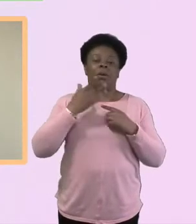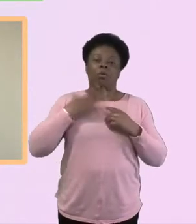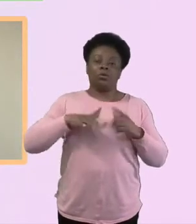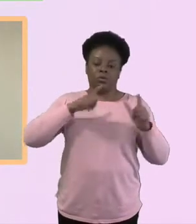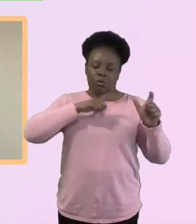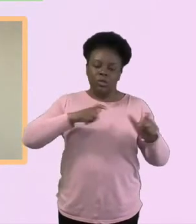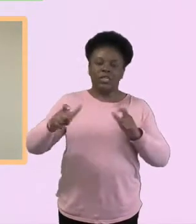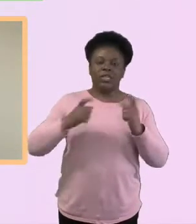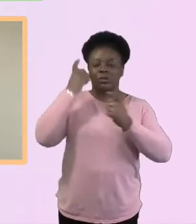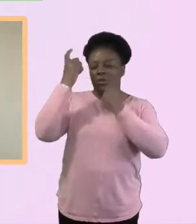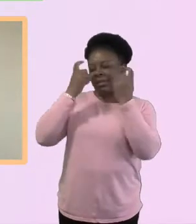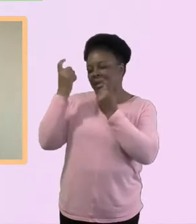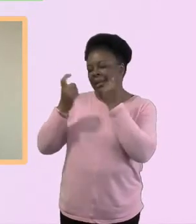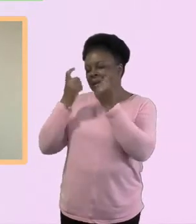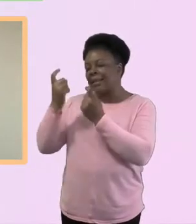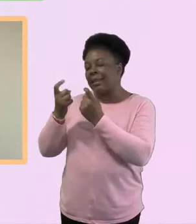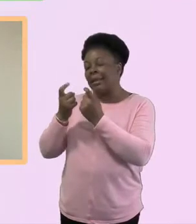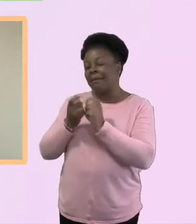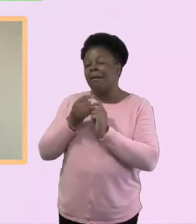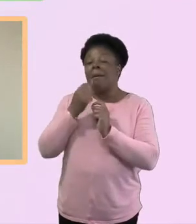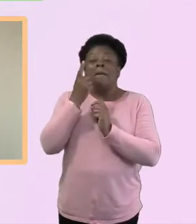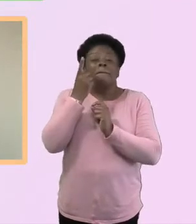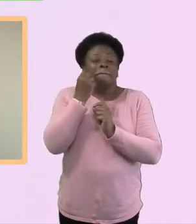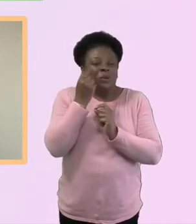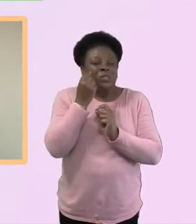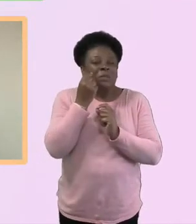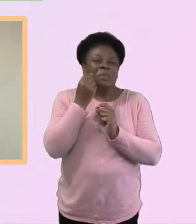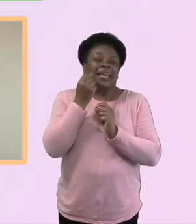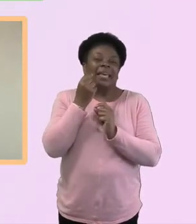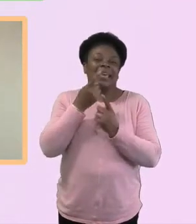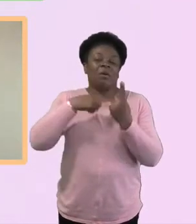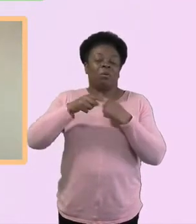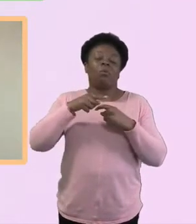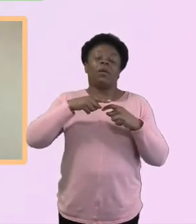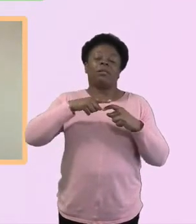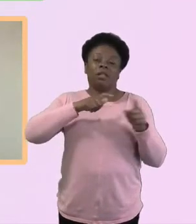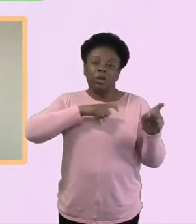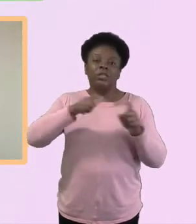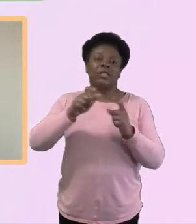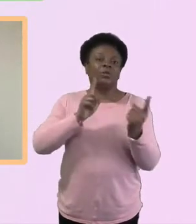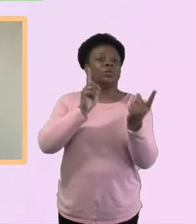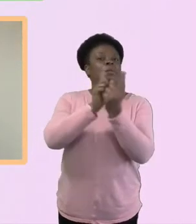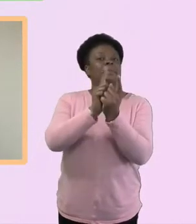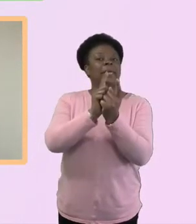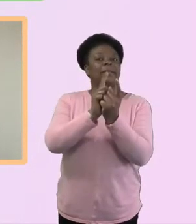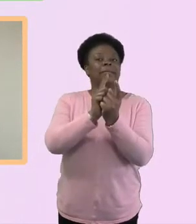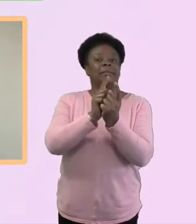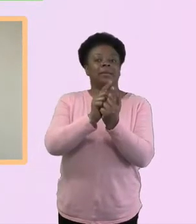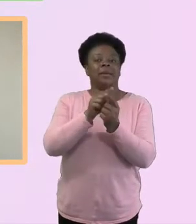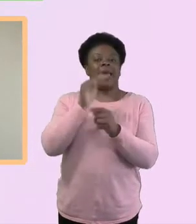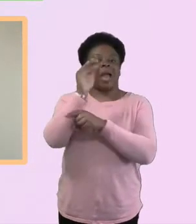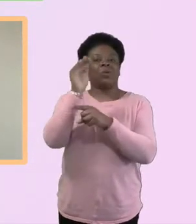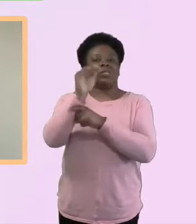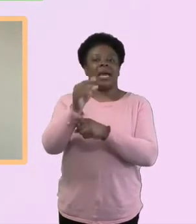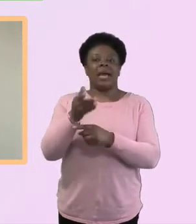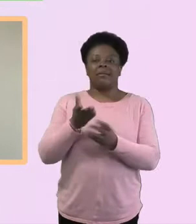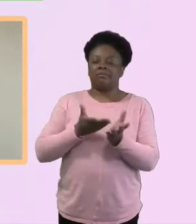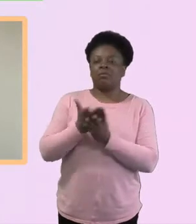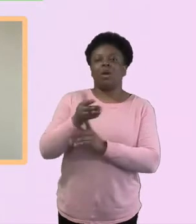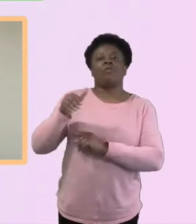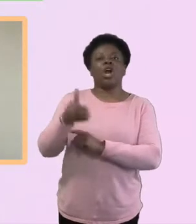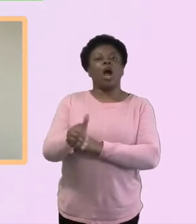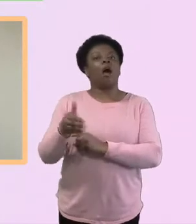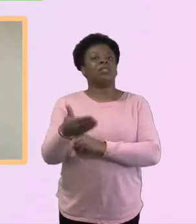we're trying to meet together, weather permitting out in the gardens, cause some people just need to see people, but that